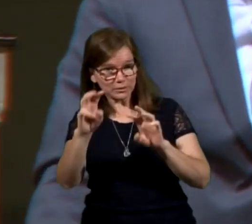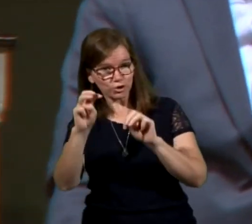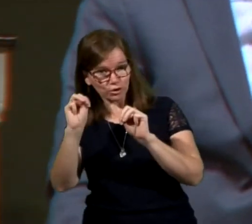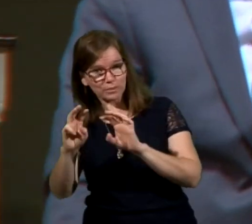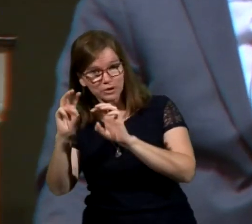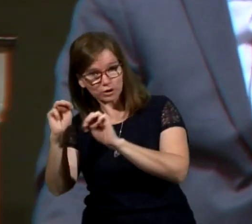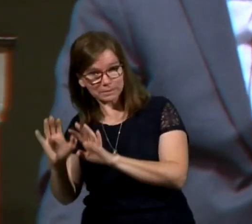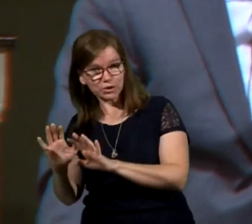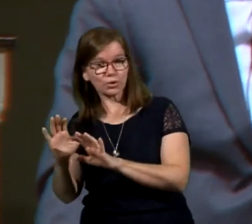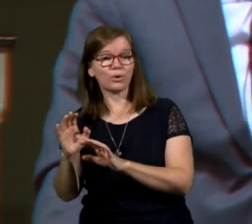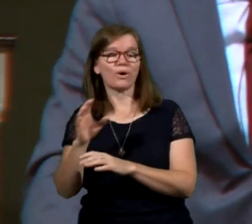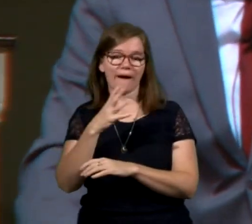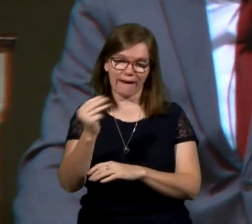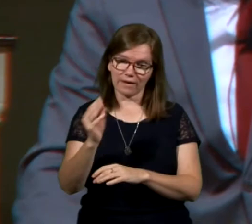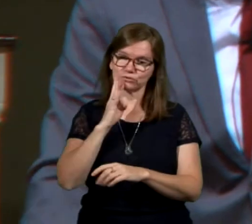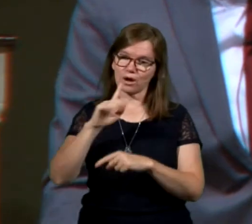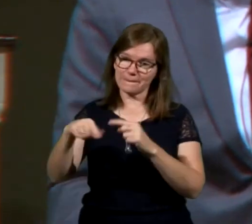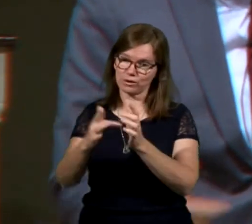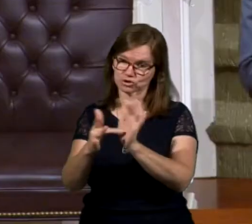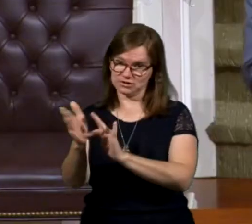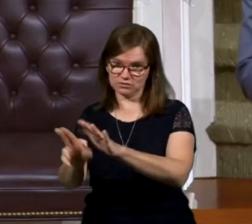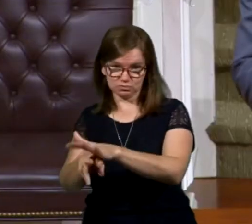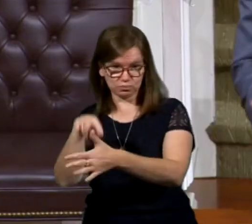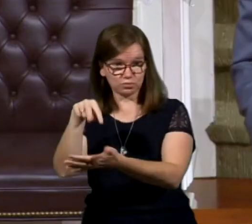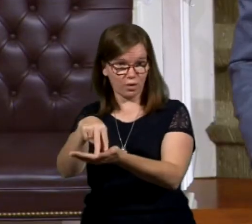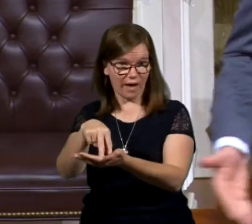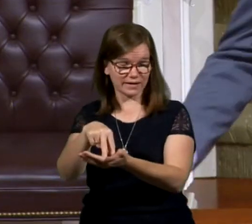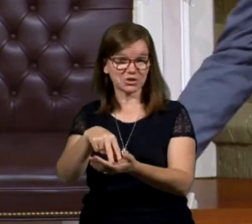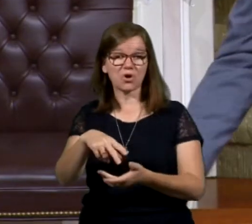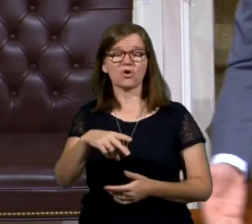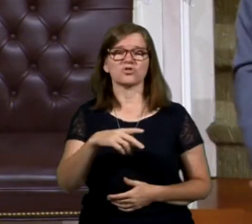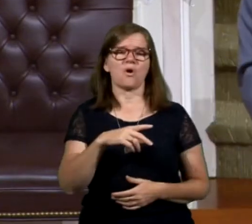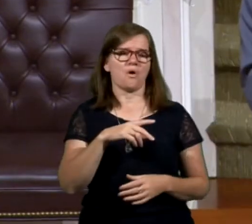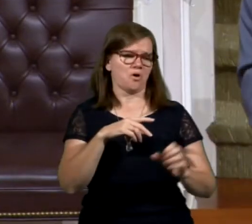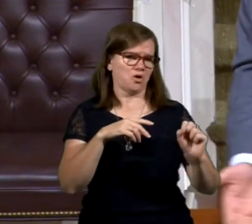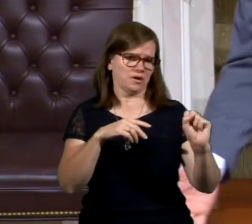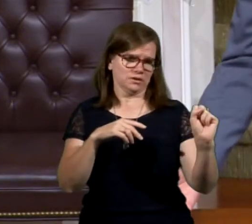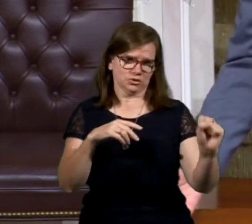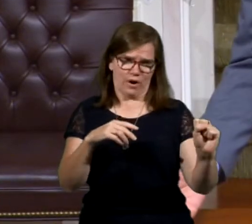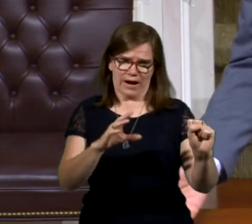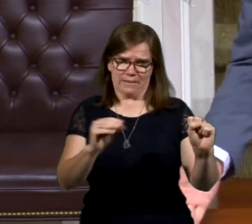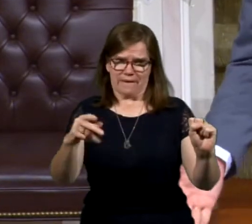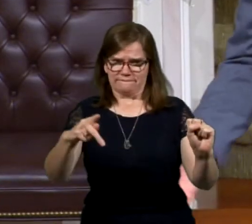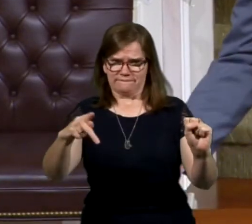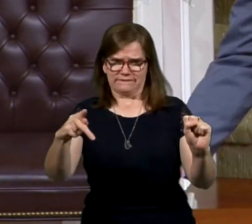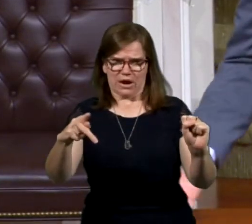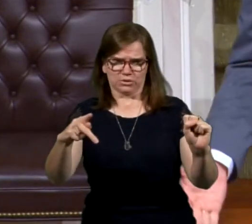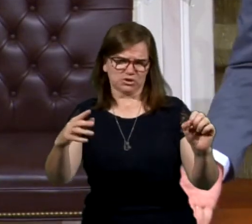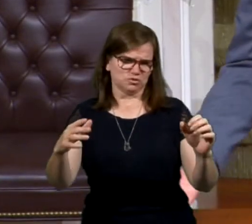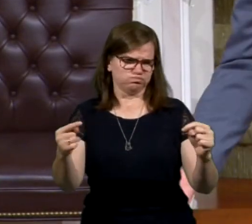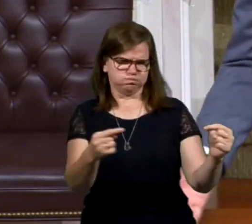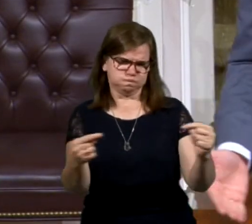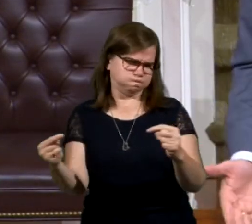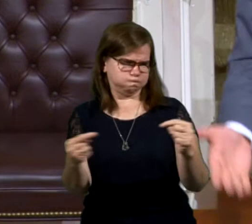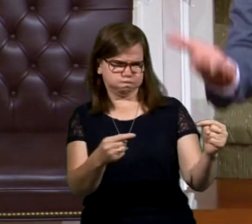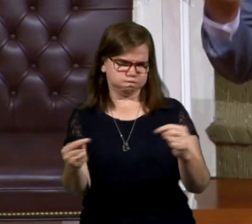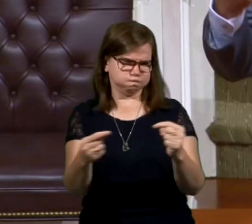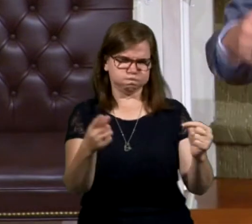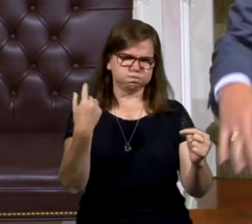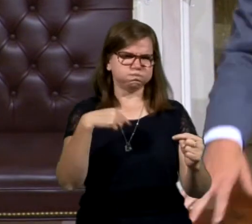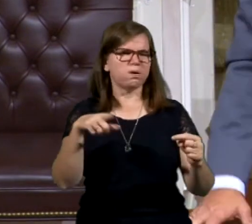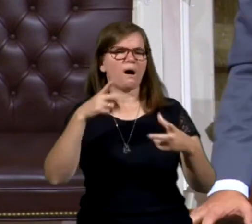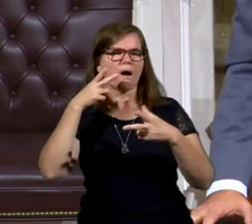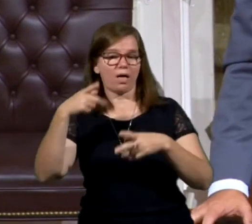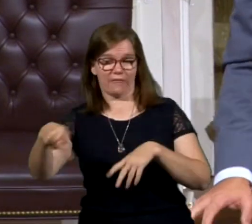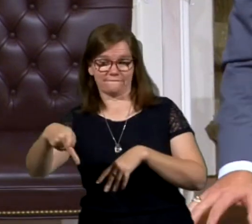spoke of the resurrection of Christ. Verse number nine. there rose a great cry, and the scribes of the Pharisees rose, a partner rose, and strove, saying, We find